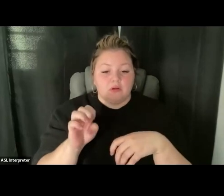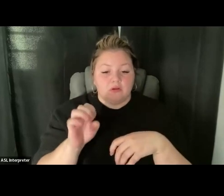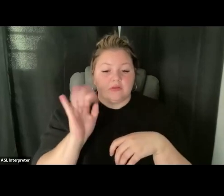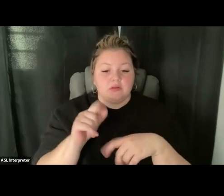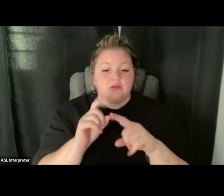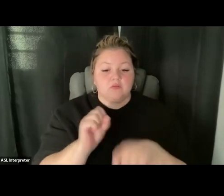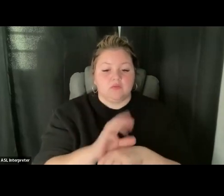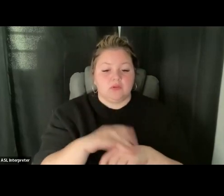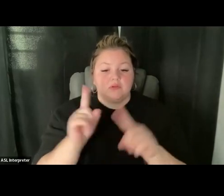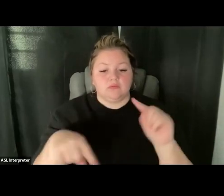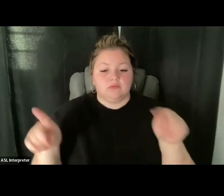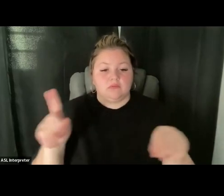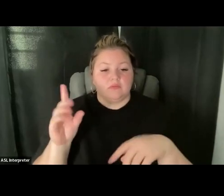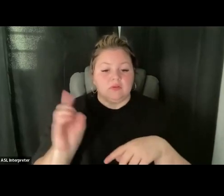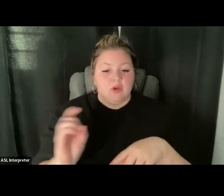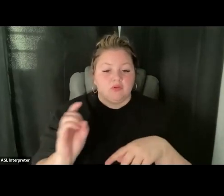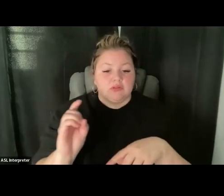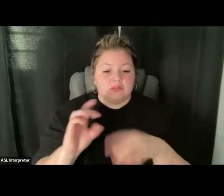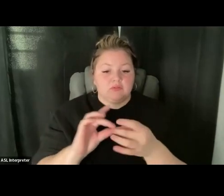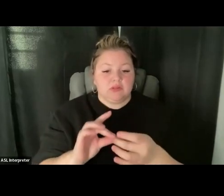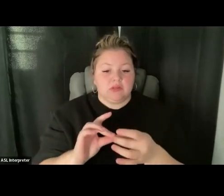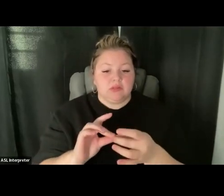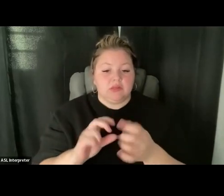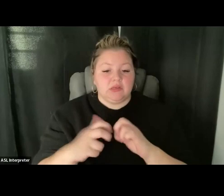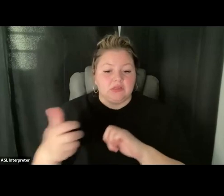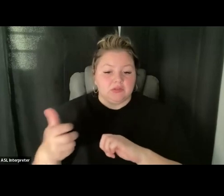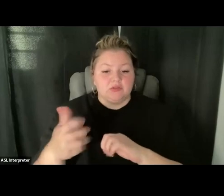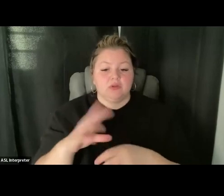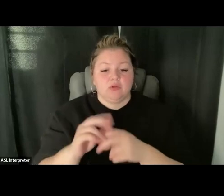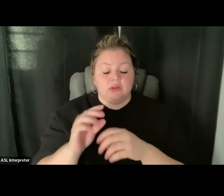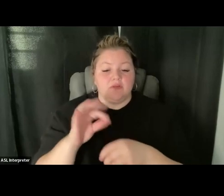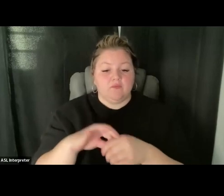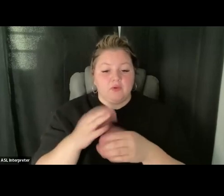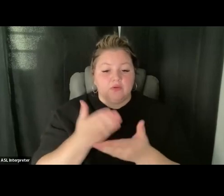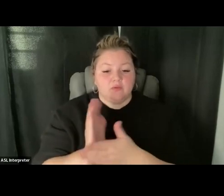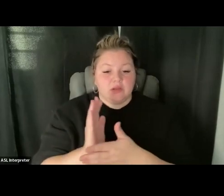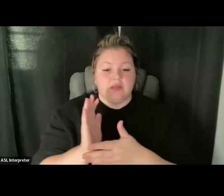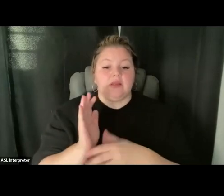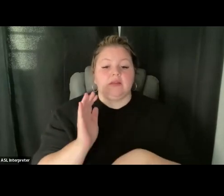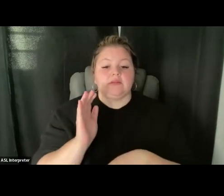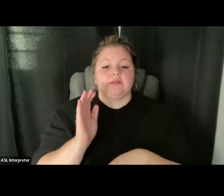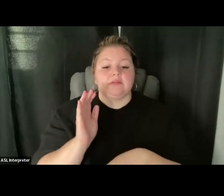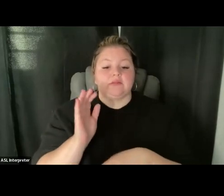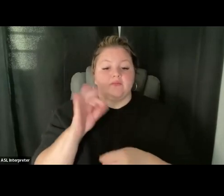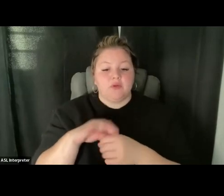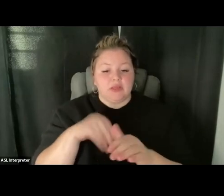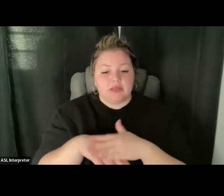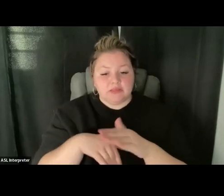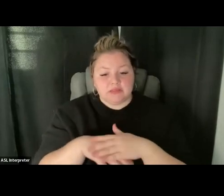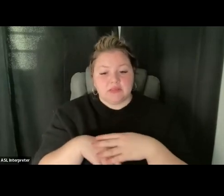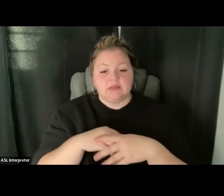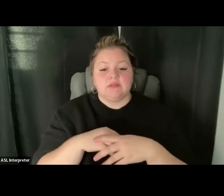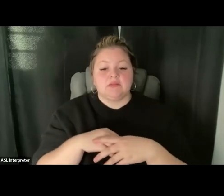related issues, including voting rights, ballot access in general, redistricting reform, campaign finance.